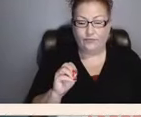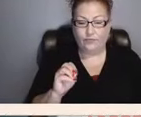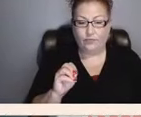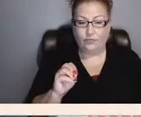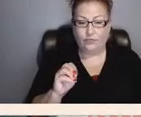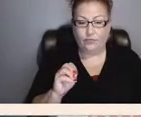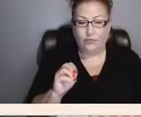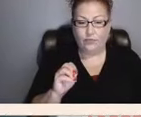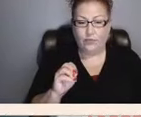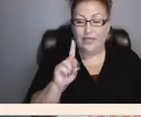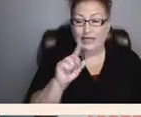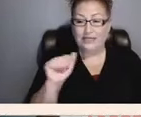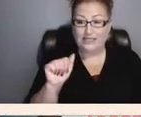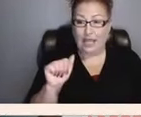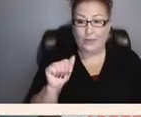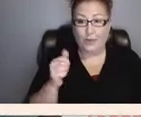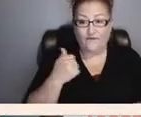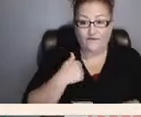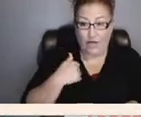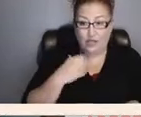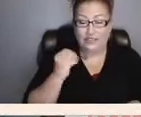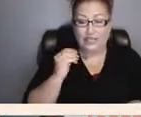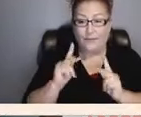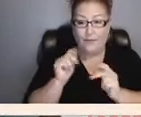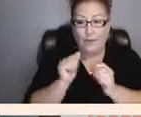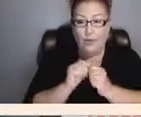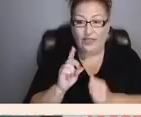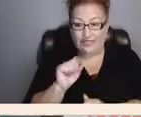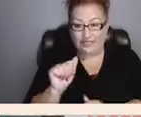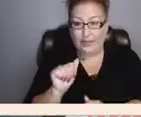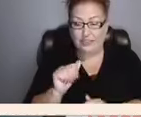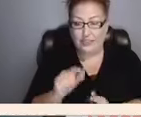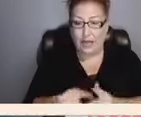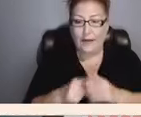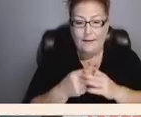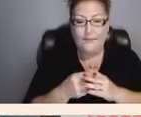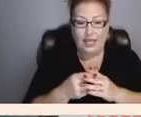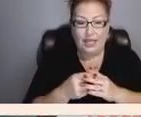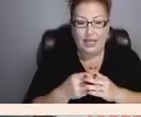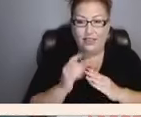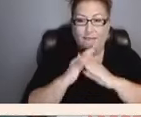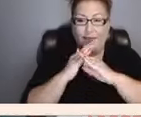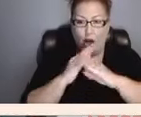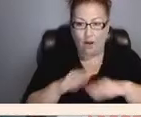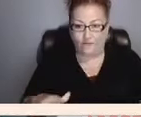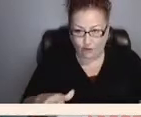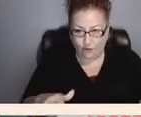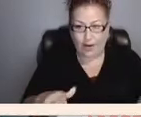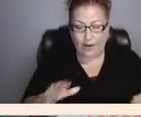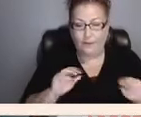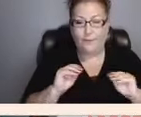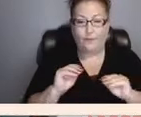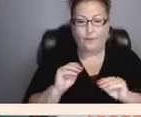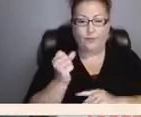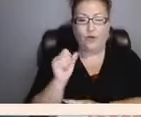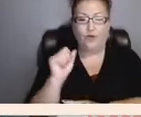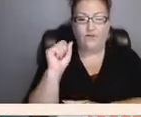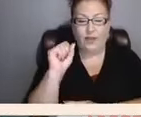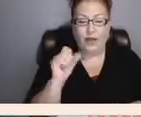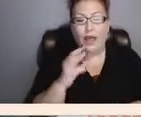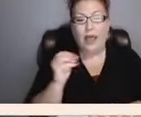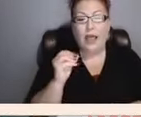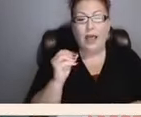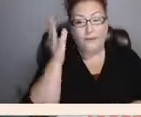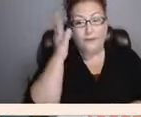disabled veterans and people with disabilities begin the barrier-free movement parents of youth